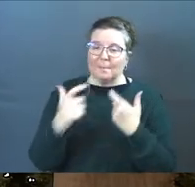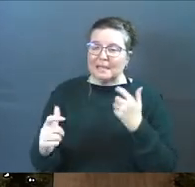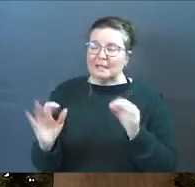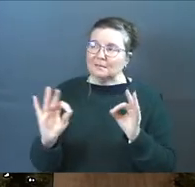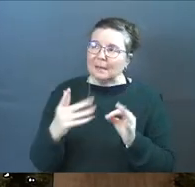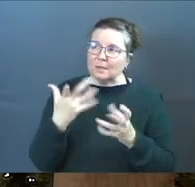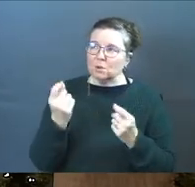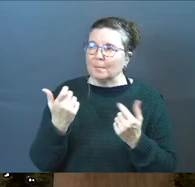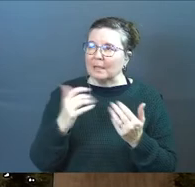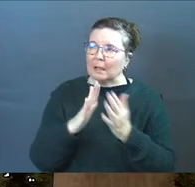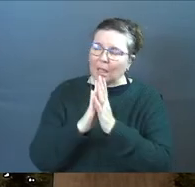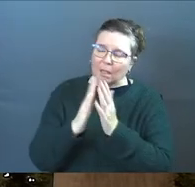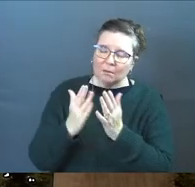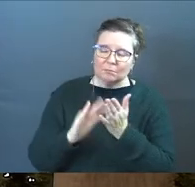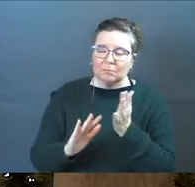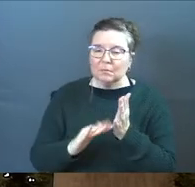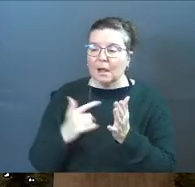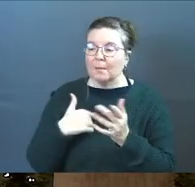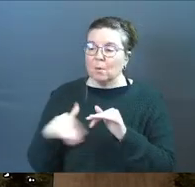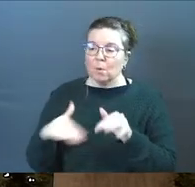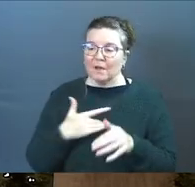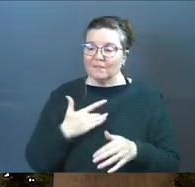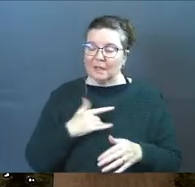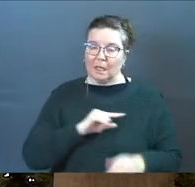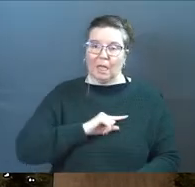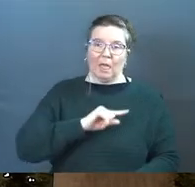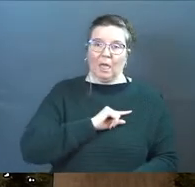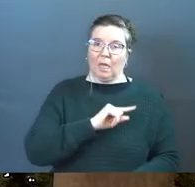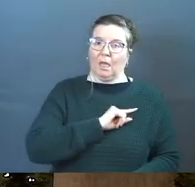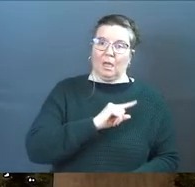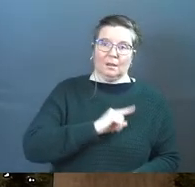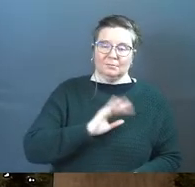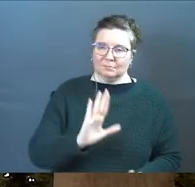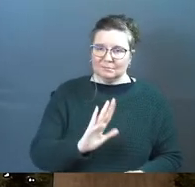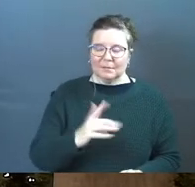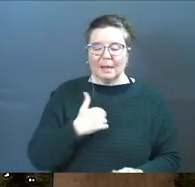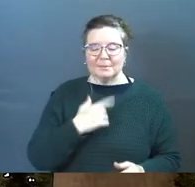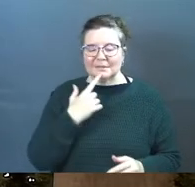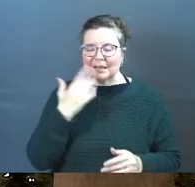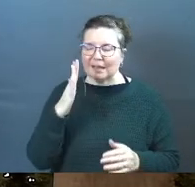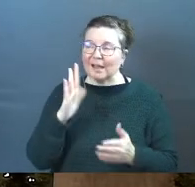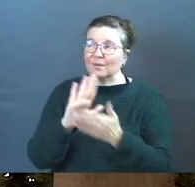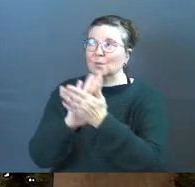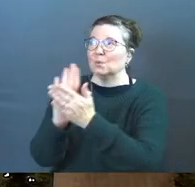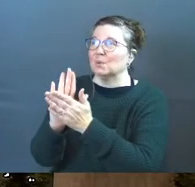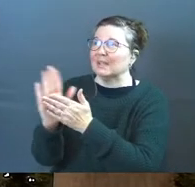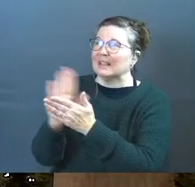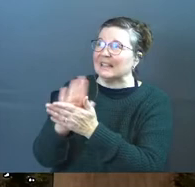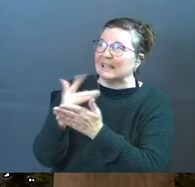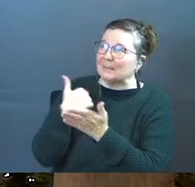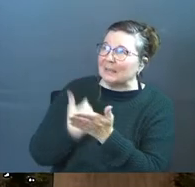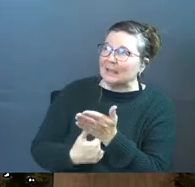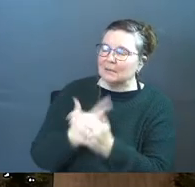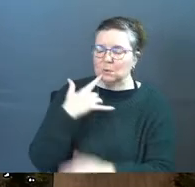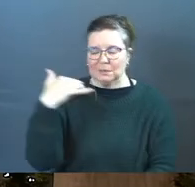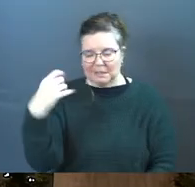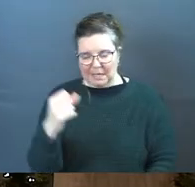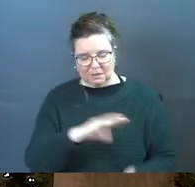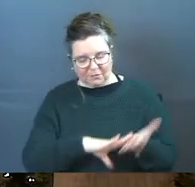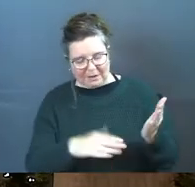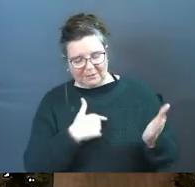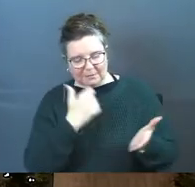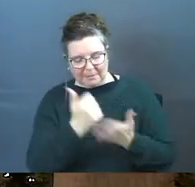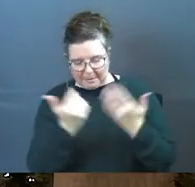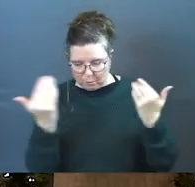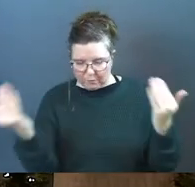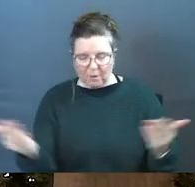big deal I'm not gonna do a big penance I'm not gonna walk around feeling super guilty for the next week I'm just gonna say God would you clean me up he's gonna say yes you're forgiven